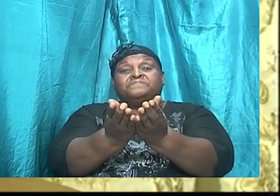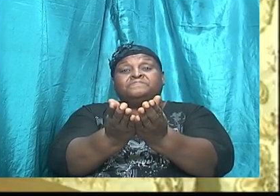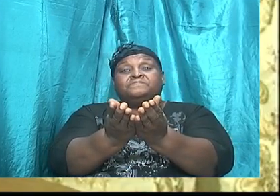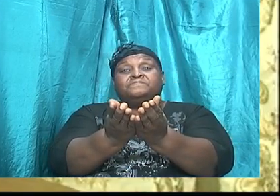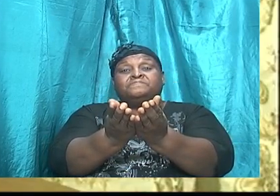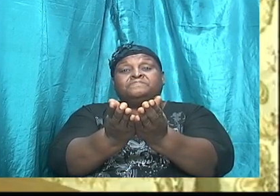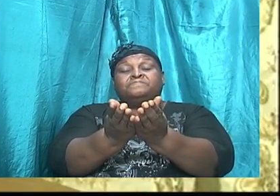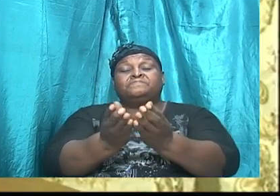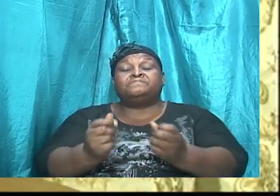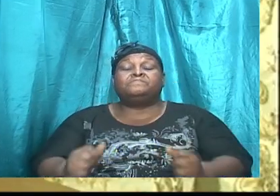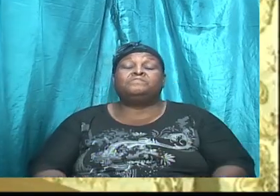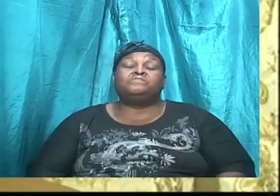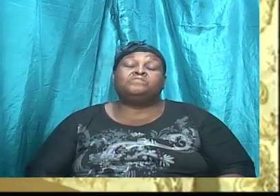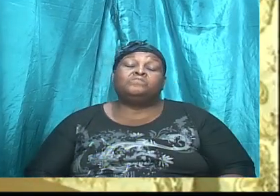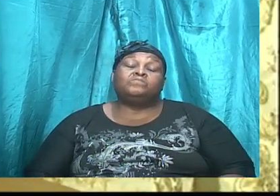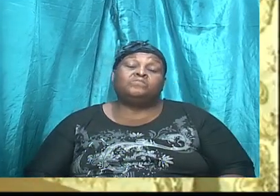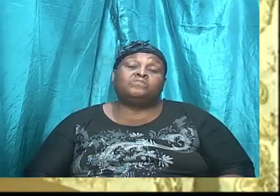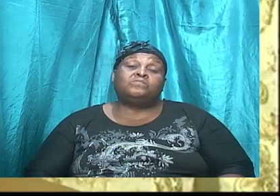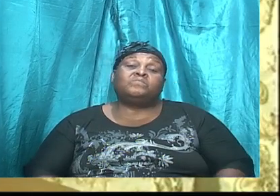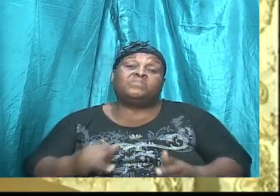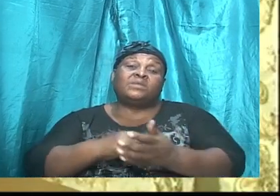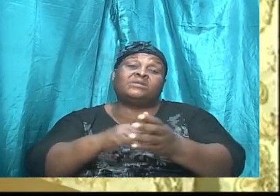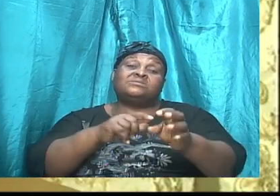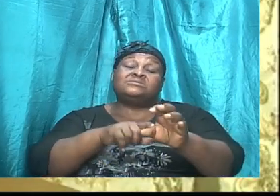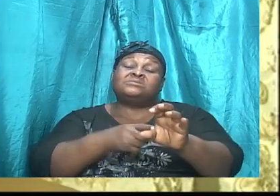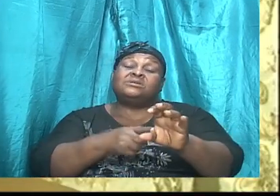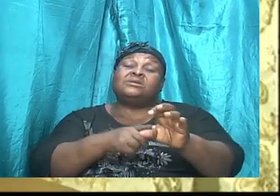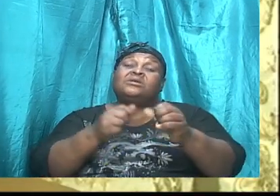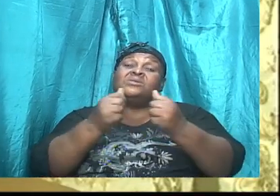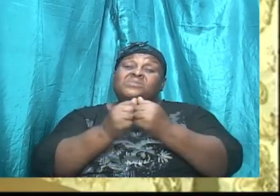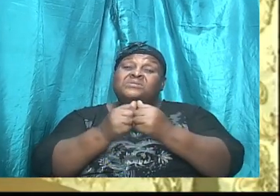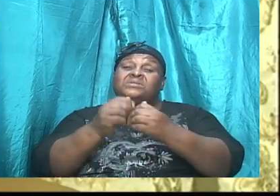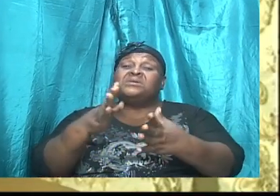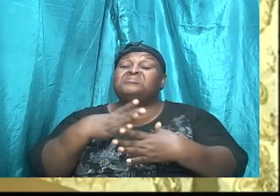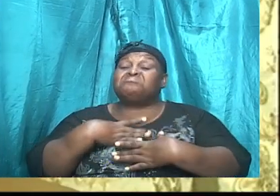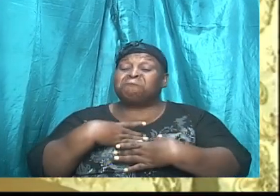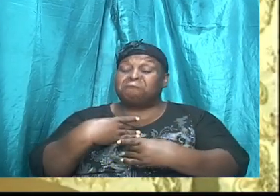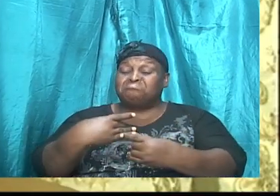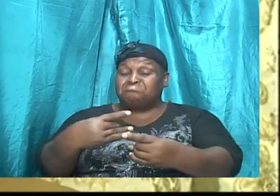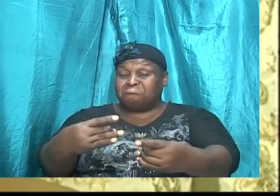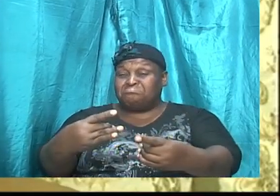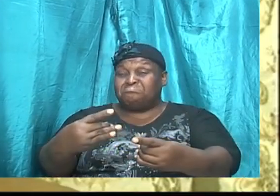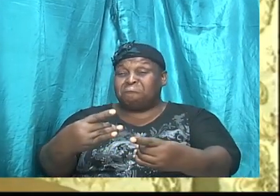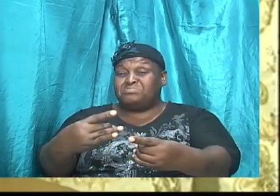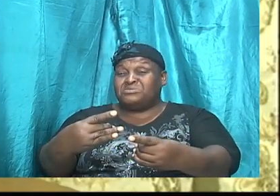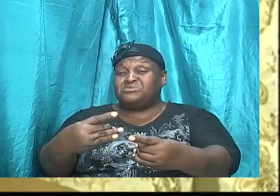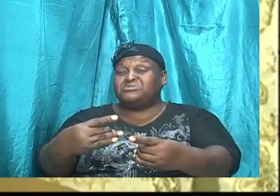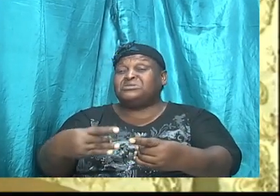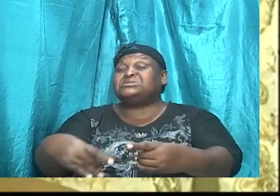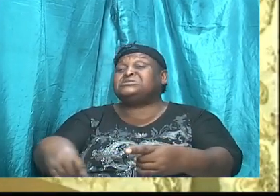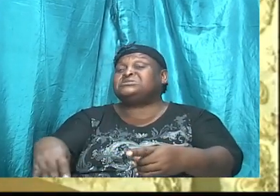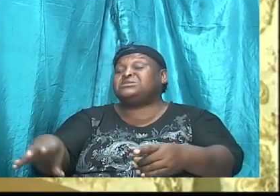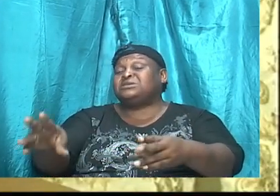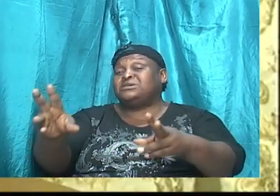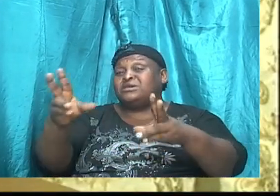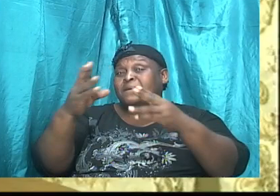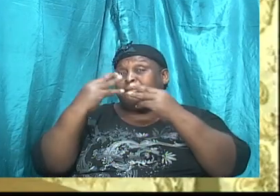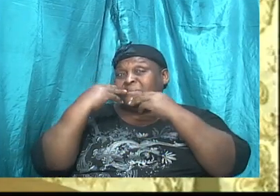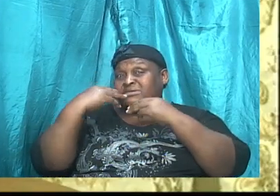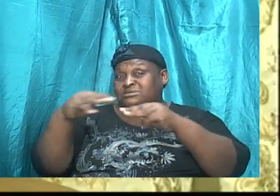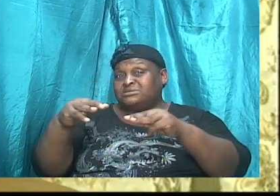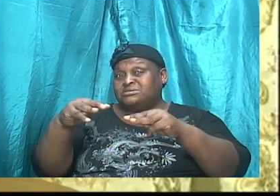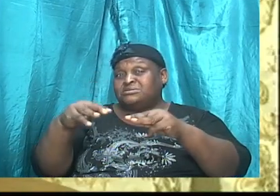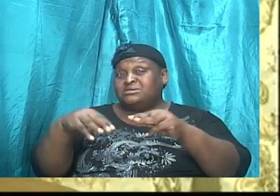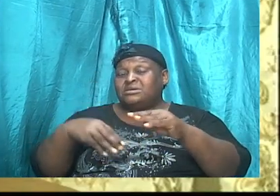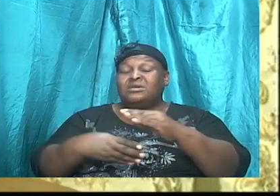It starts with an emphatic declaration that there